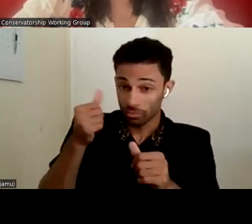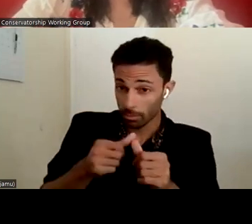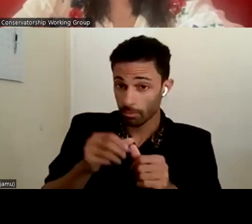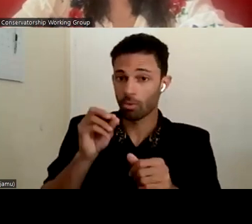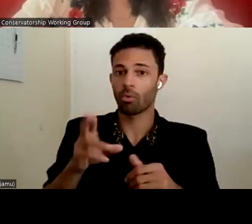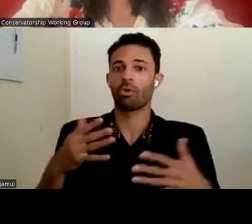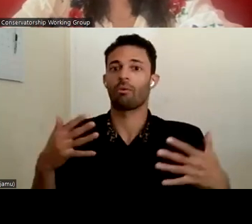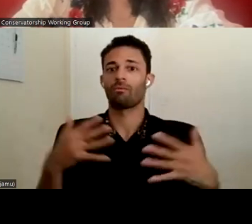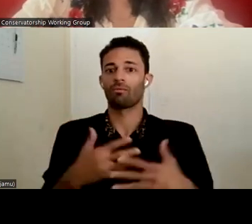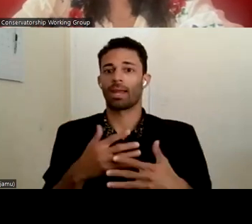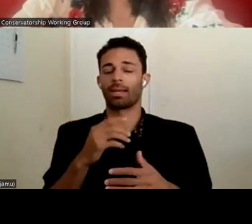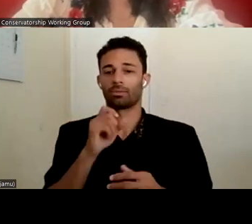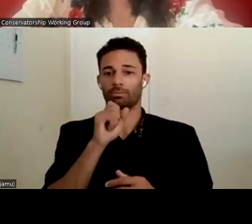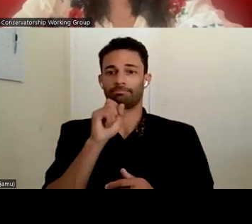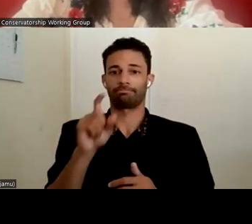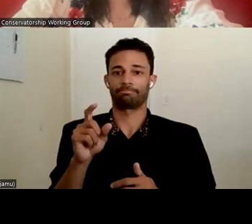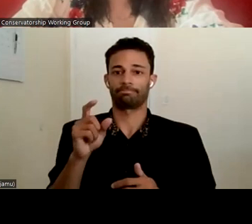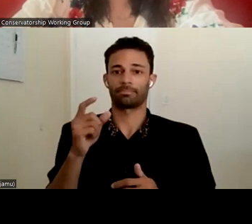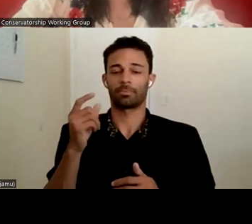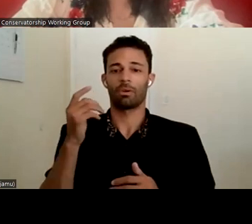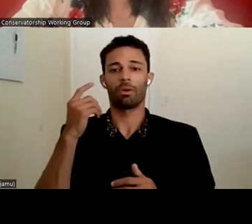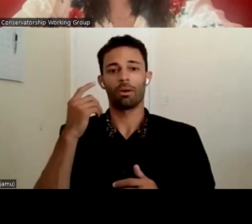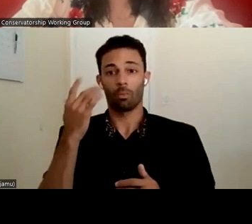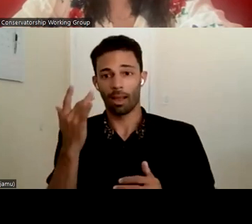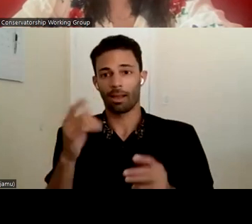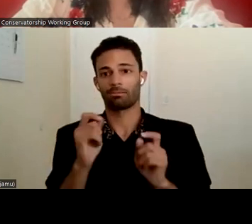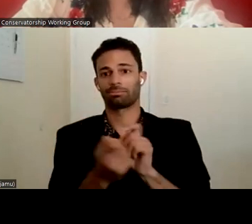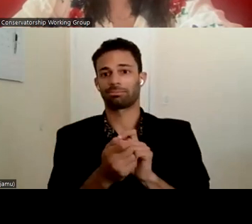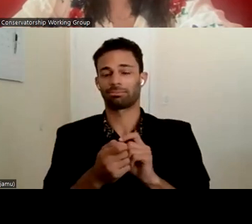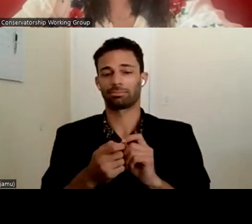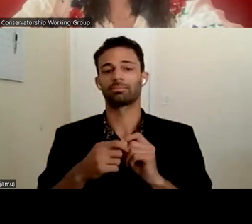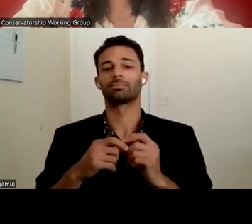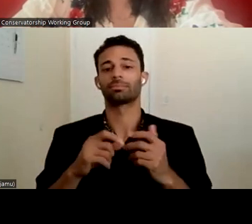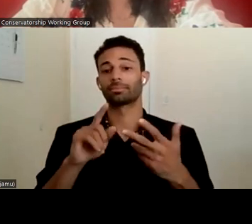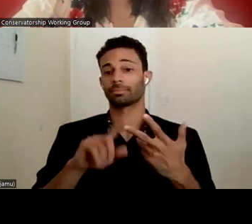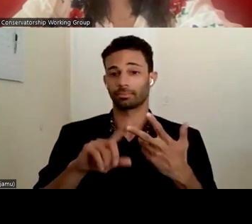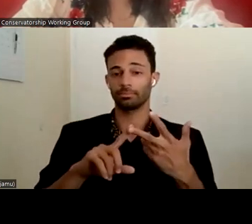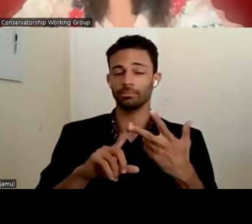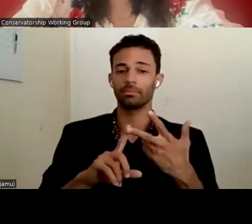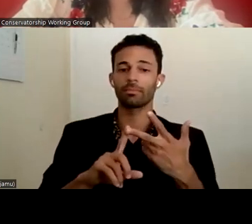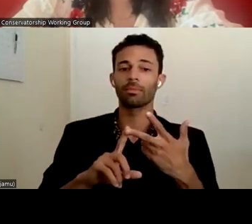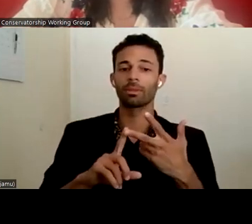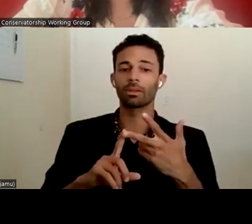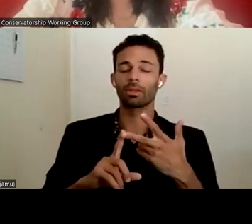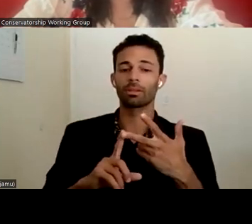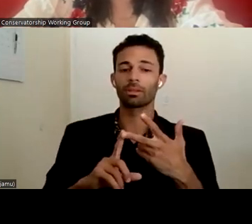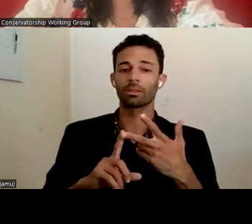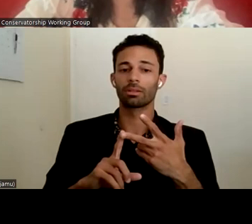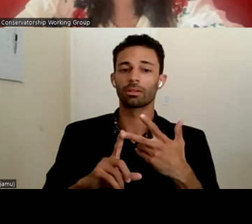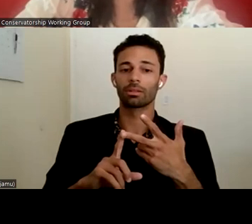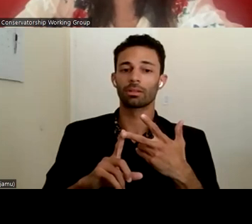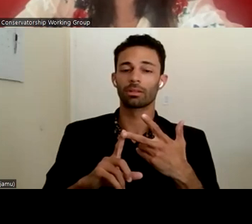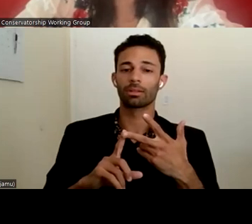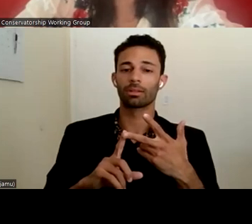of fear of retaliation? And number three, why are VRM being a potential